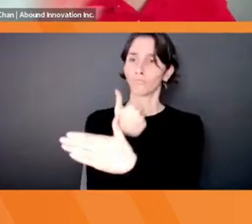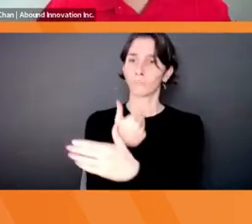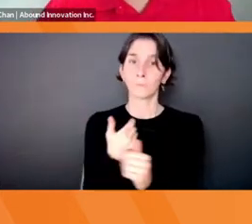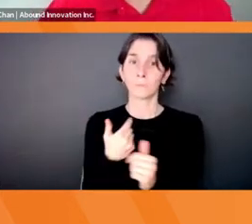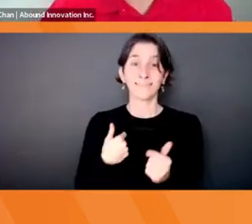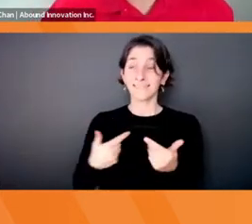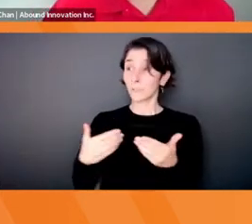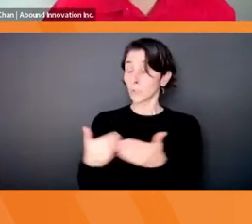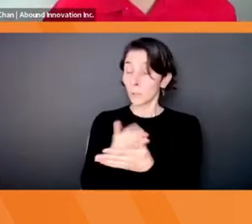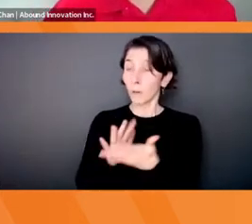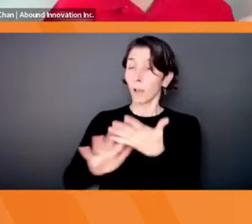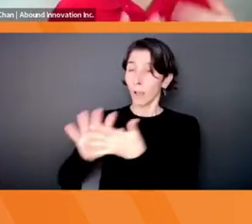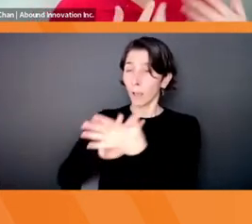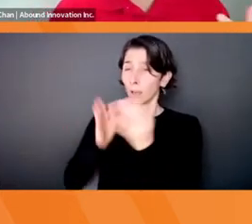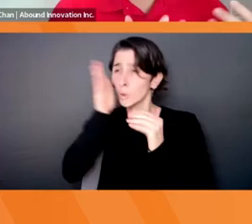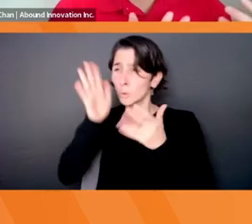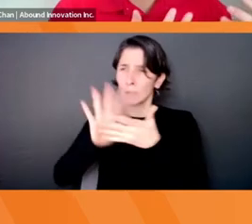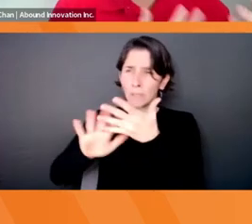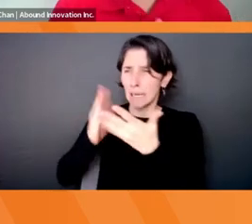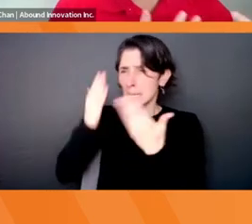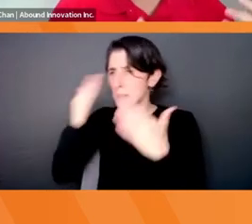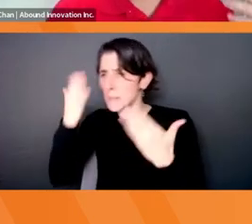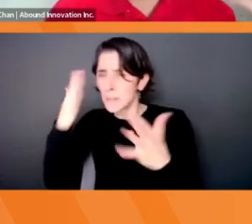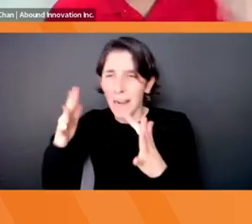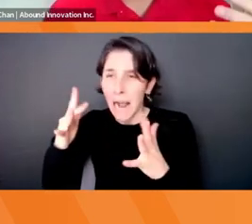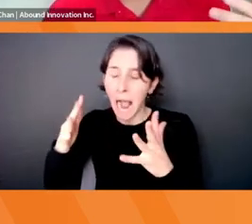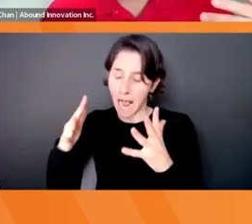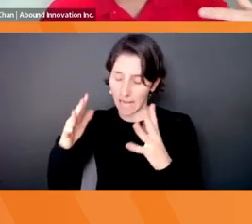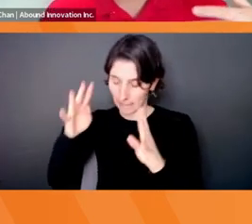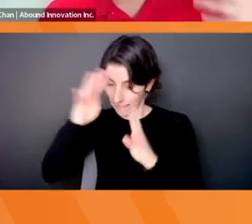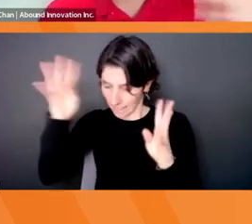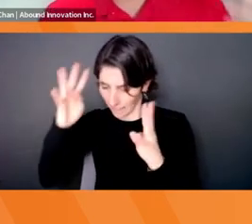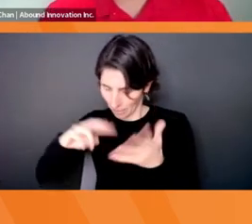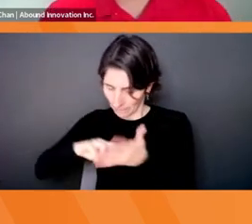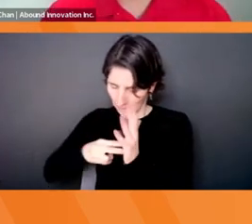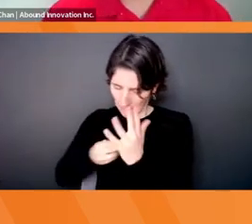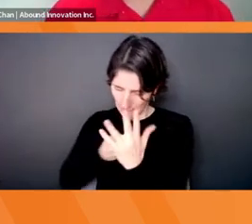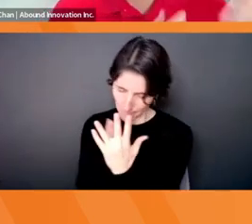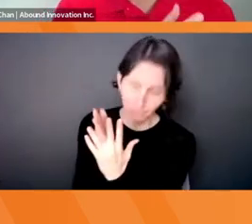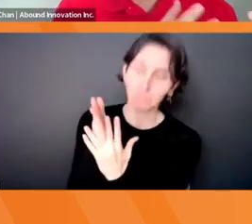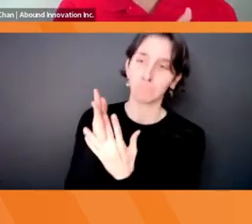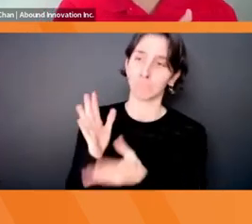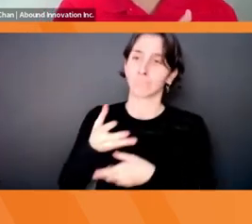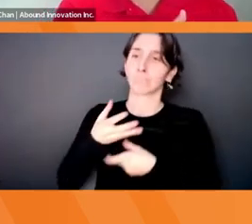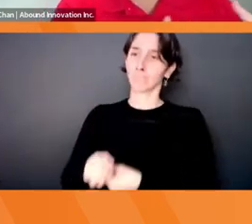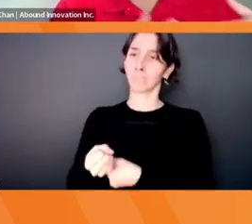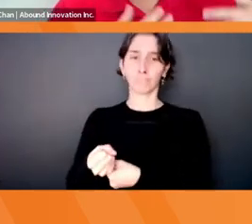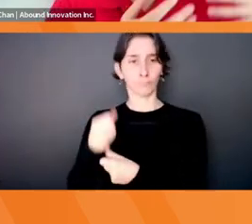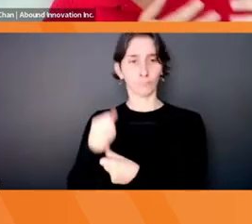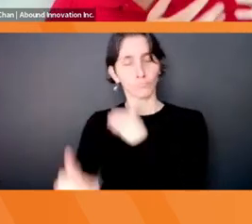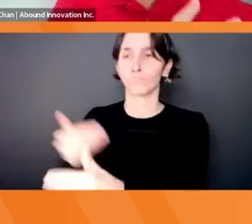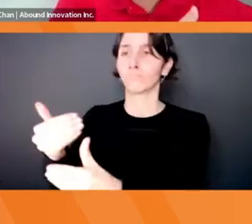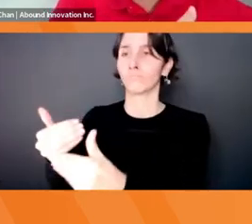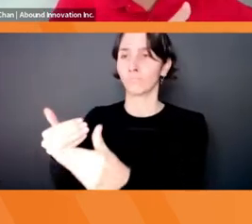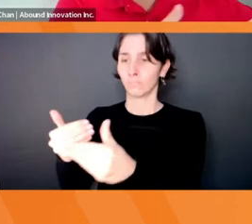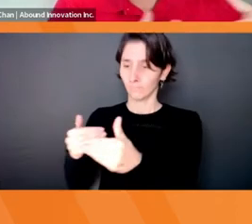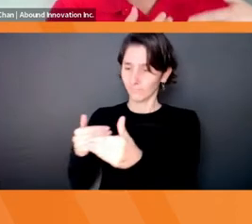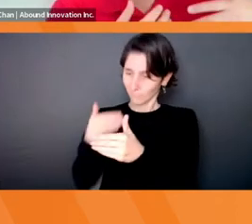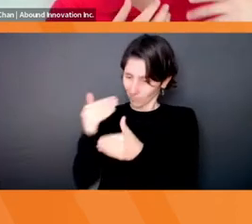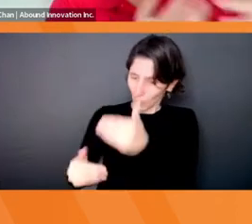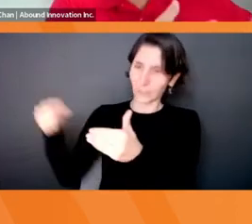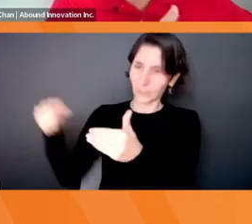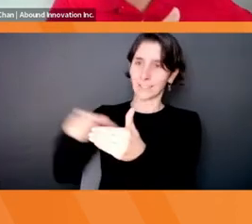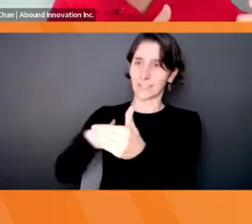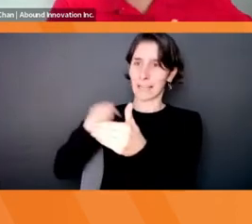because the unknown is ambiguous. And so innovation helps you to go into that unknown with confidence because there's a process that you can lean into